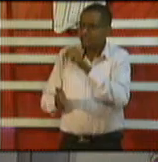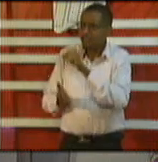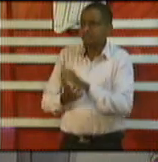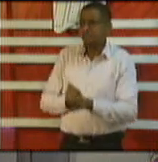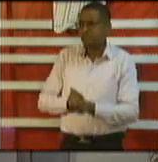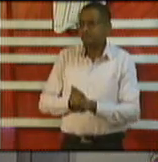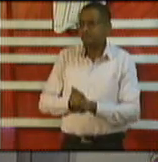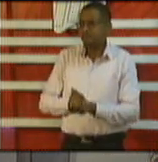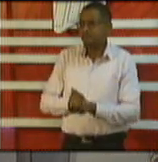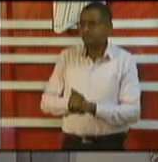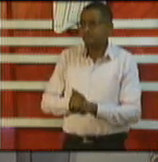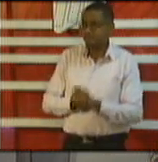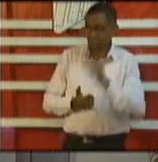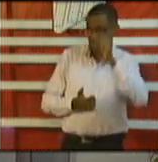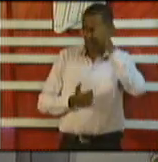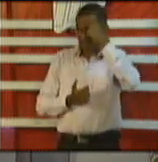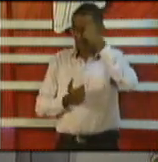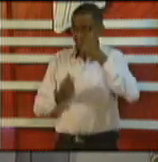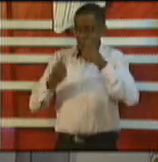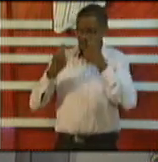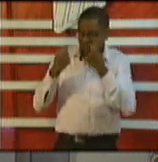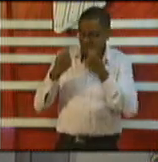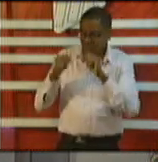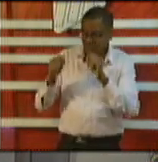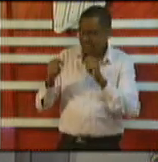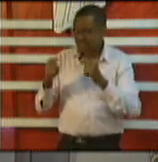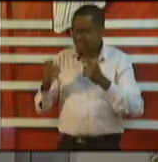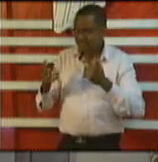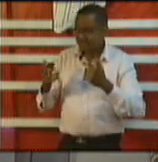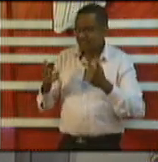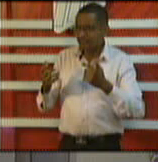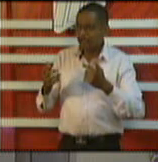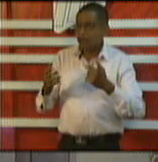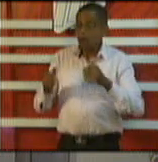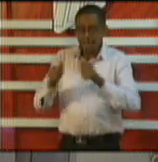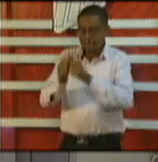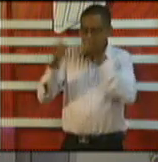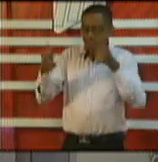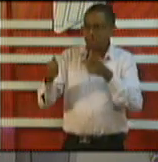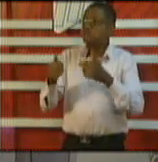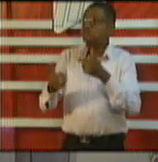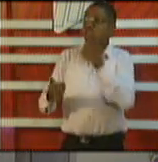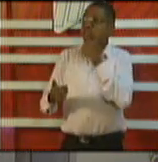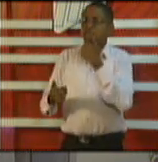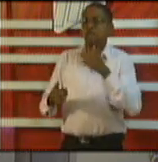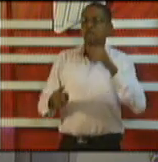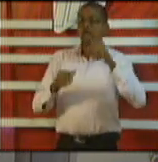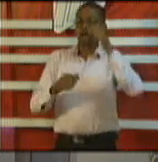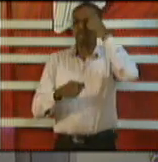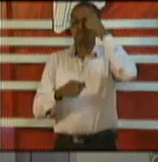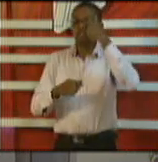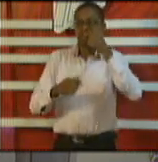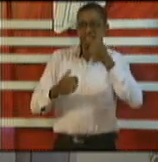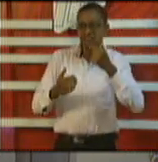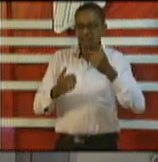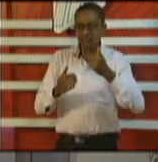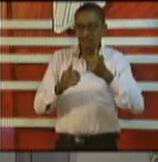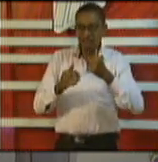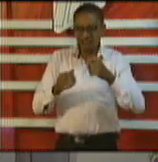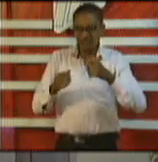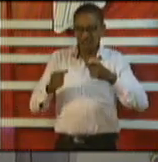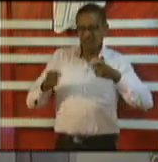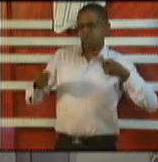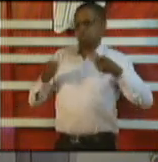not the government trying to I saw in one newspaper it has been called political this is not political this is